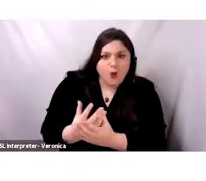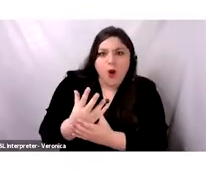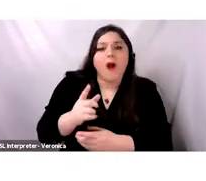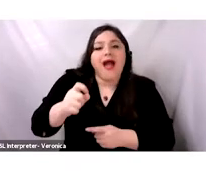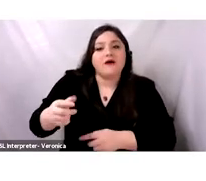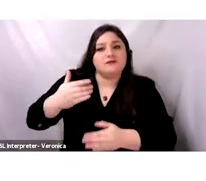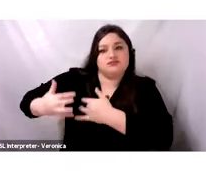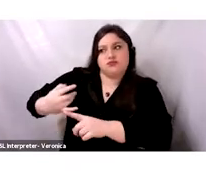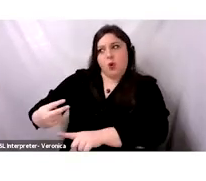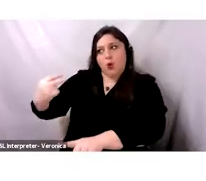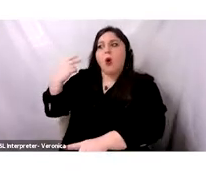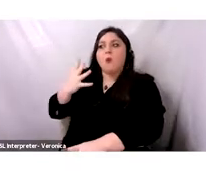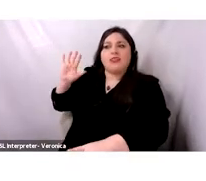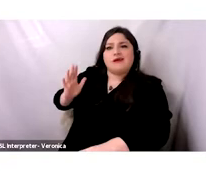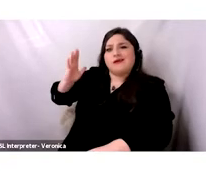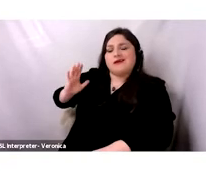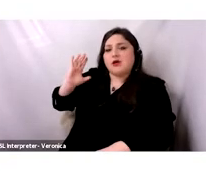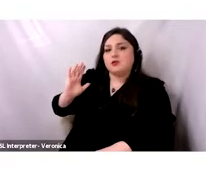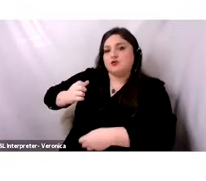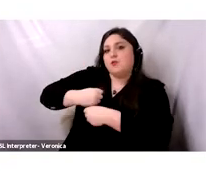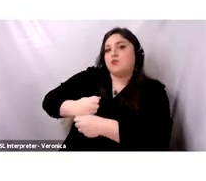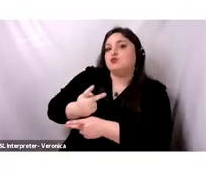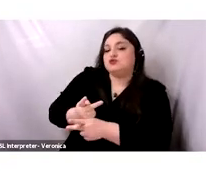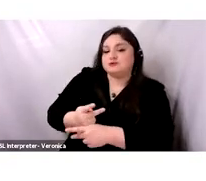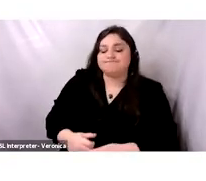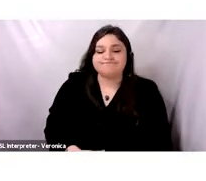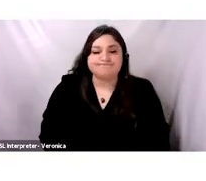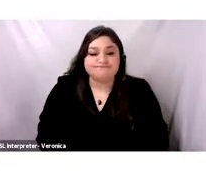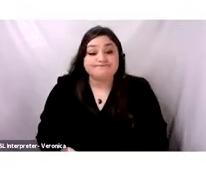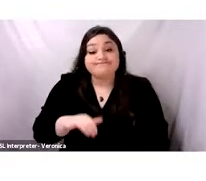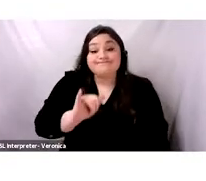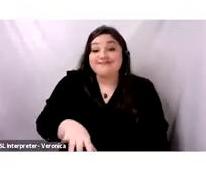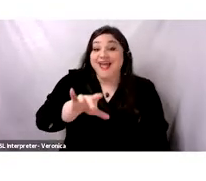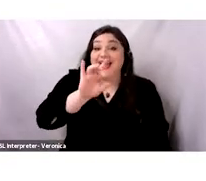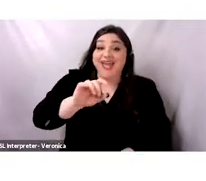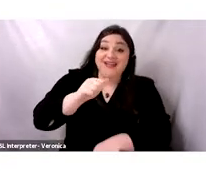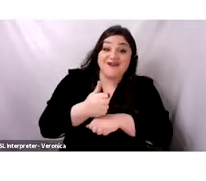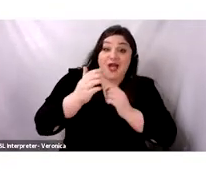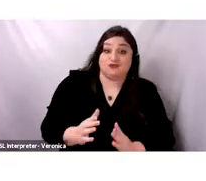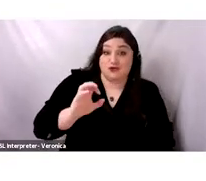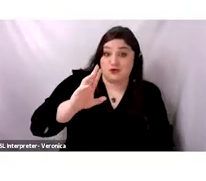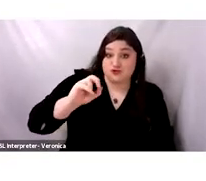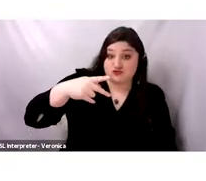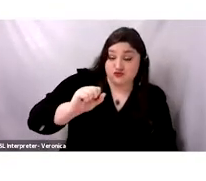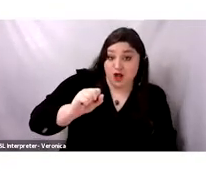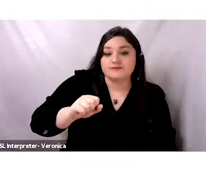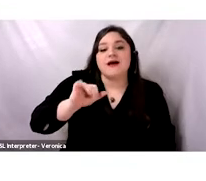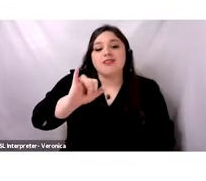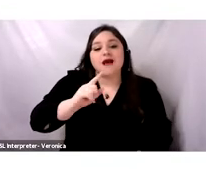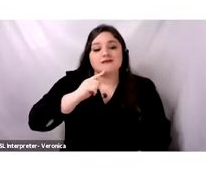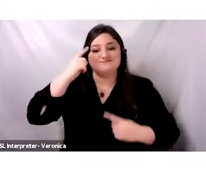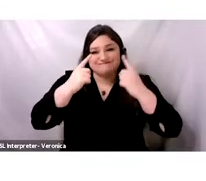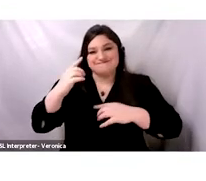let's start. The 8 founder crops are indigenous to the Middle East, to the Suwana region. They